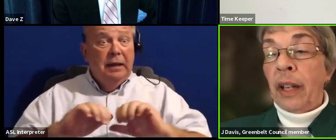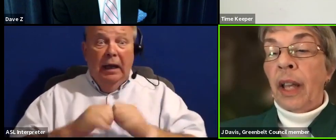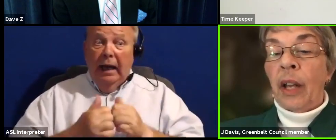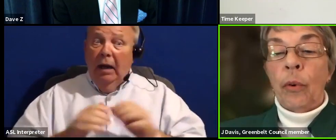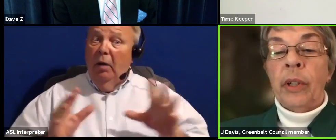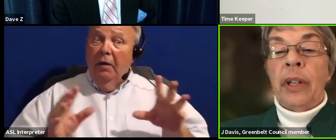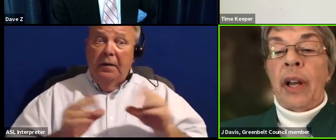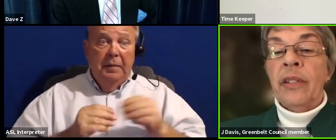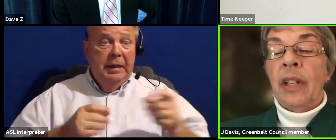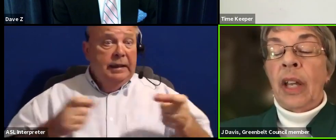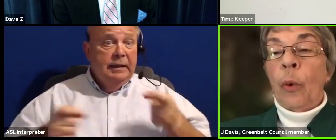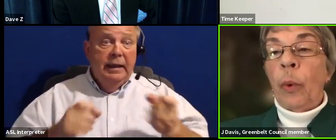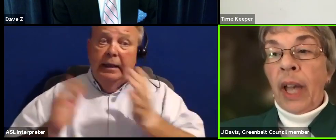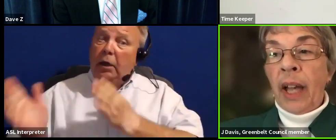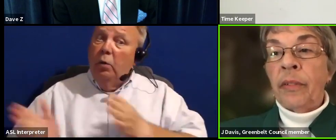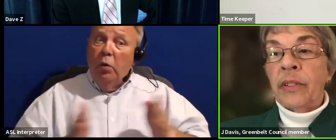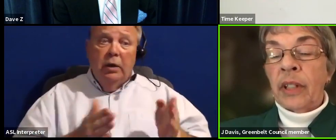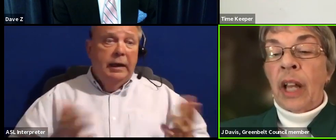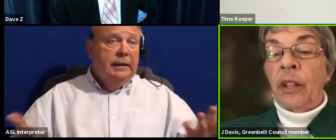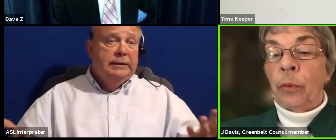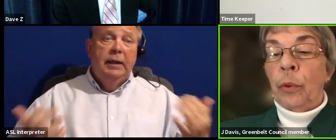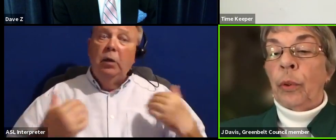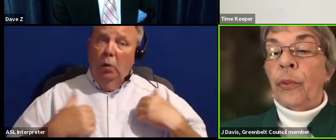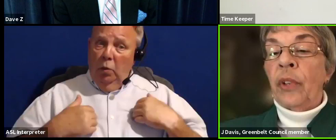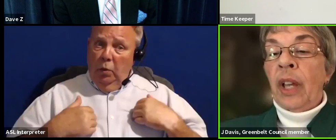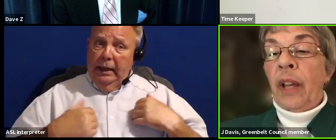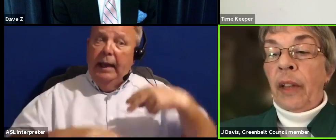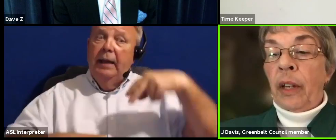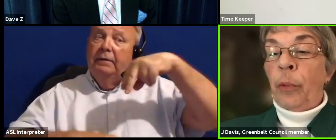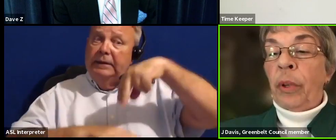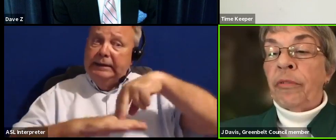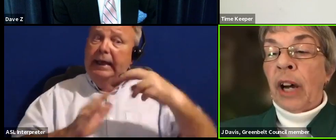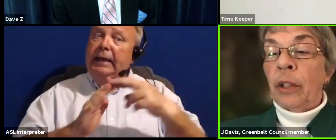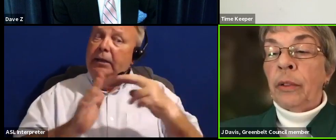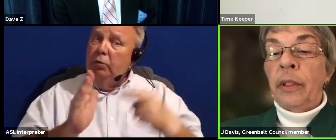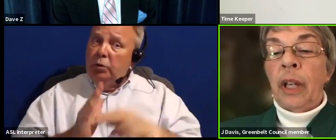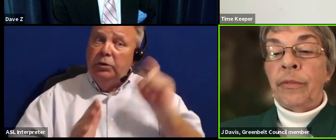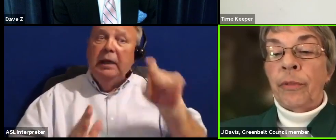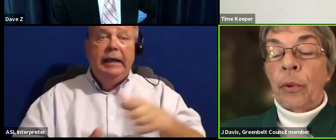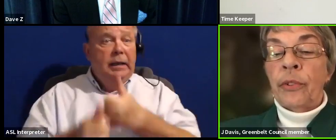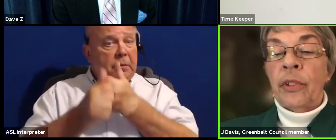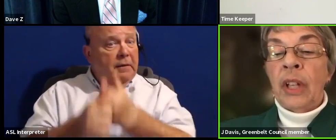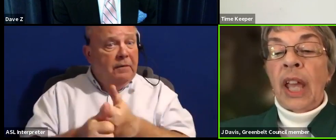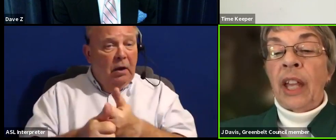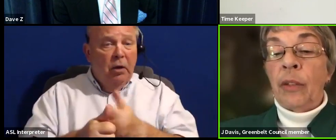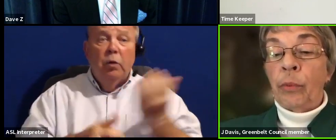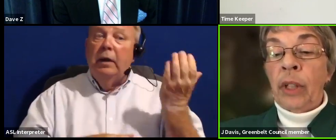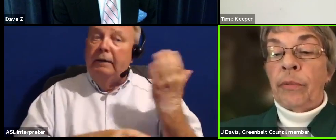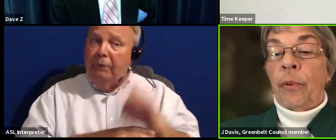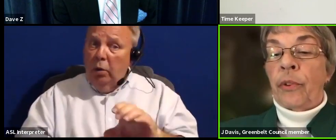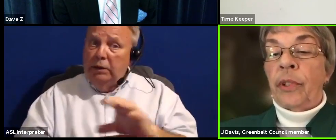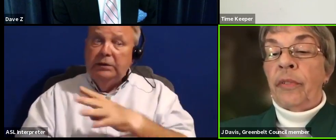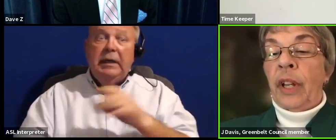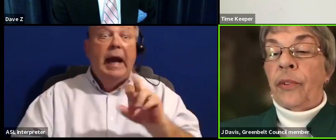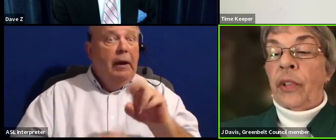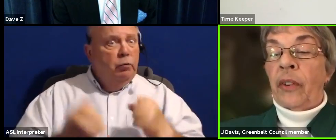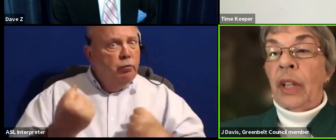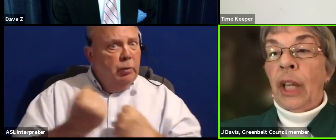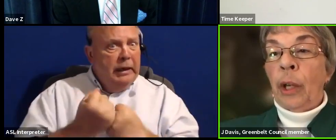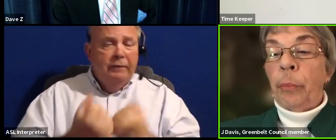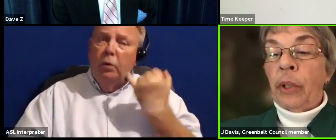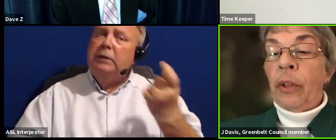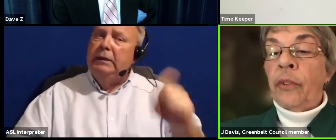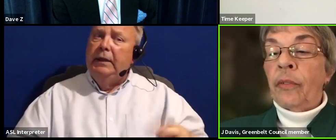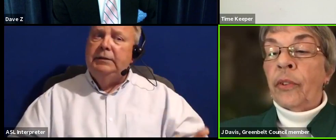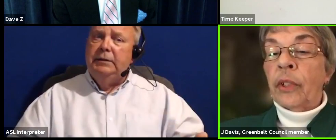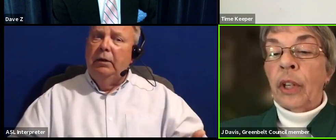are led and organized. We have standing rules and they need to be followed, enforced and reinforced if necessary.